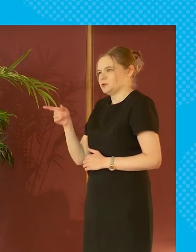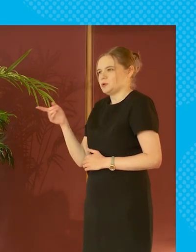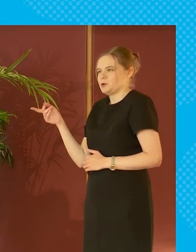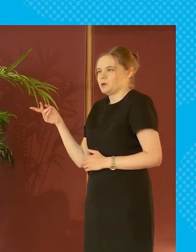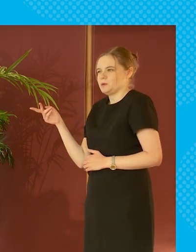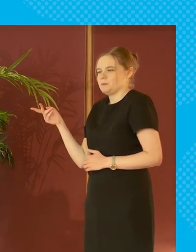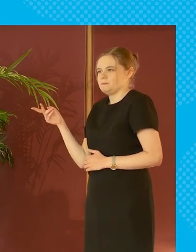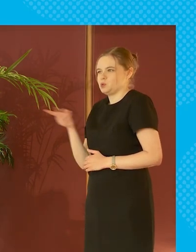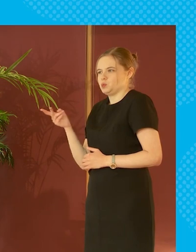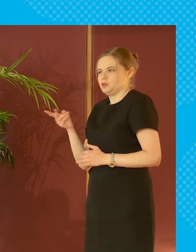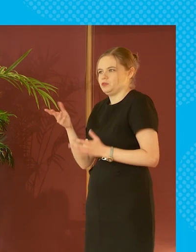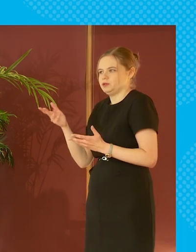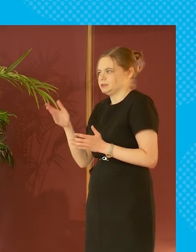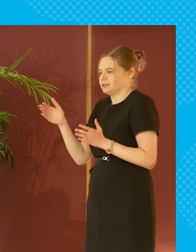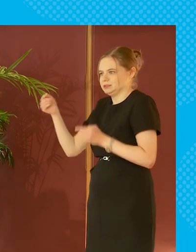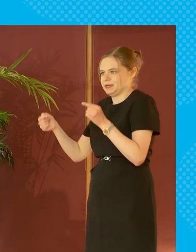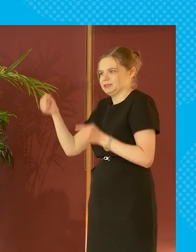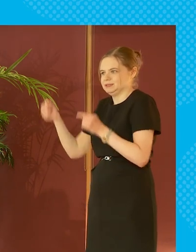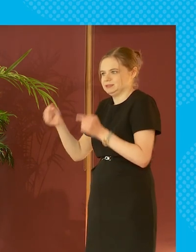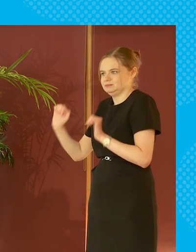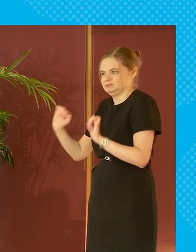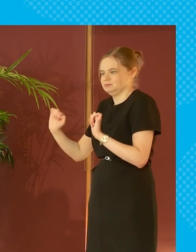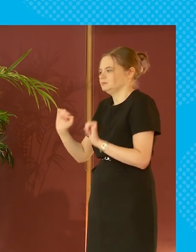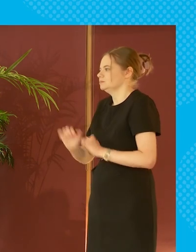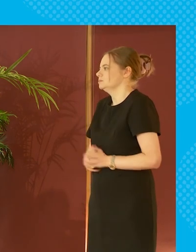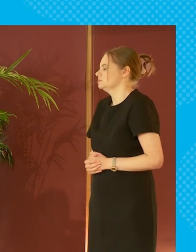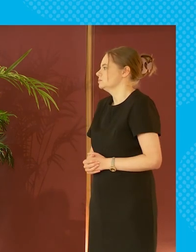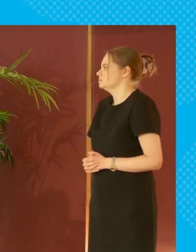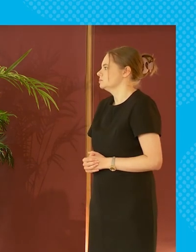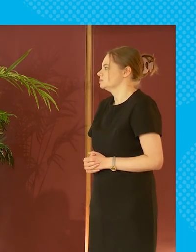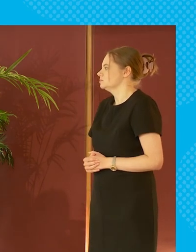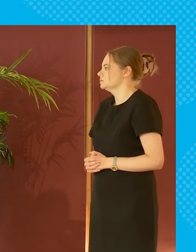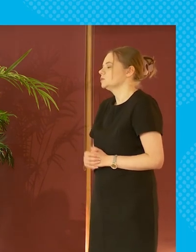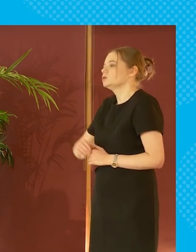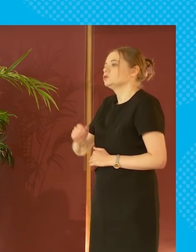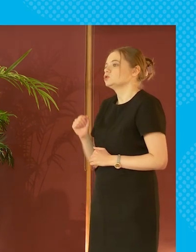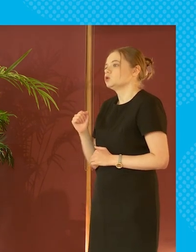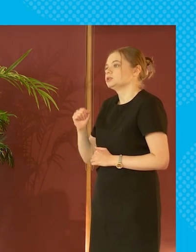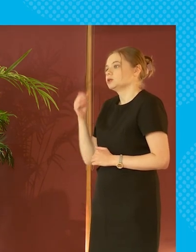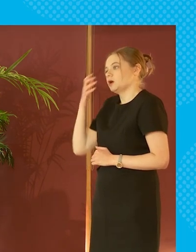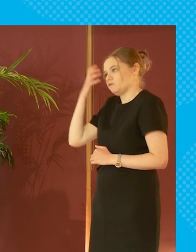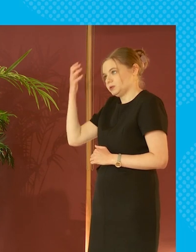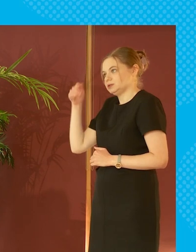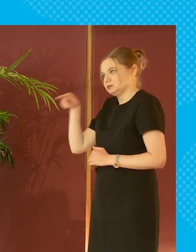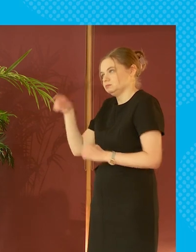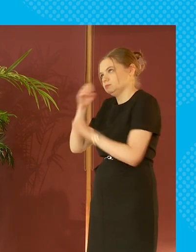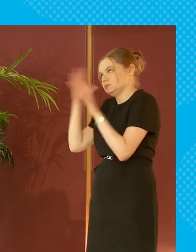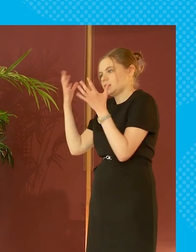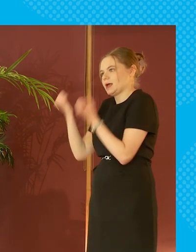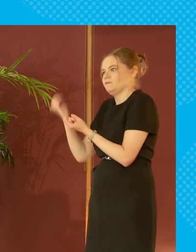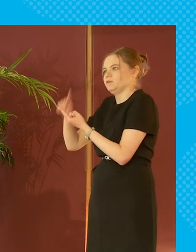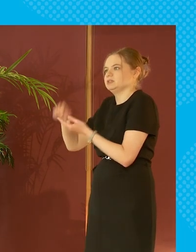goes for both sides of the constitutional debate so there's an idea that scott the scottish government has a fixed budget